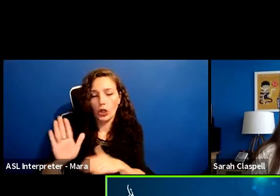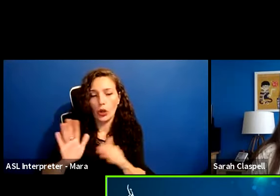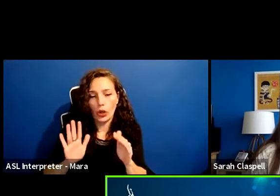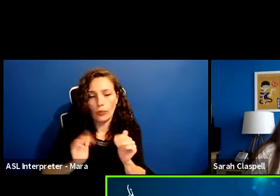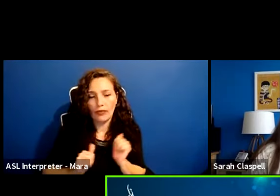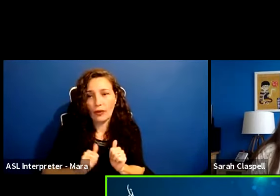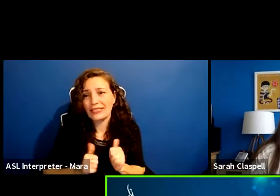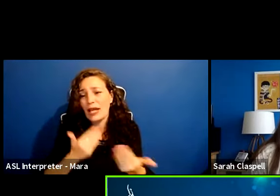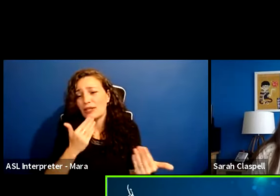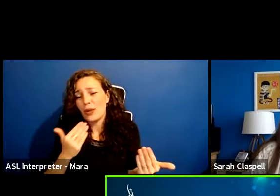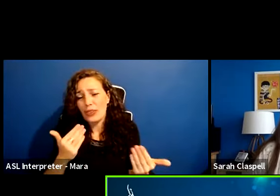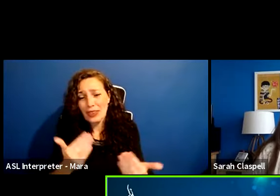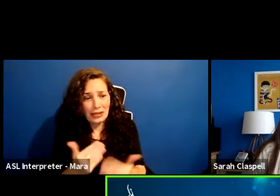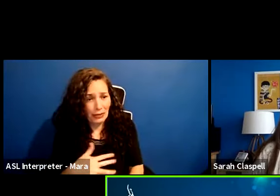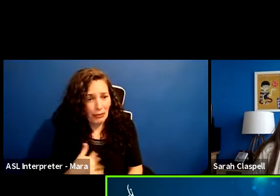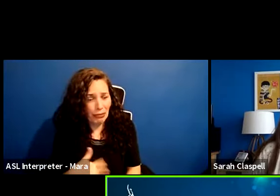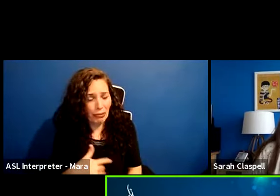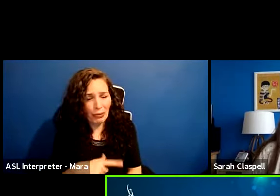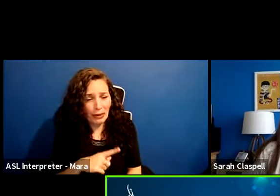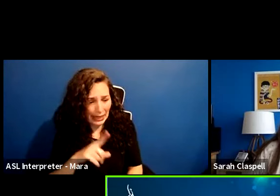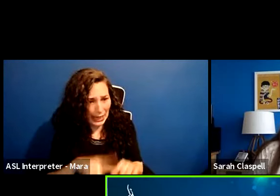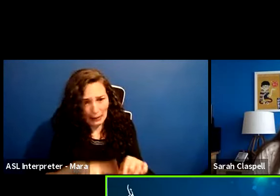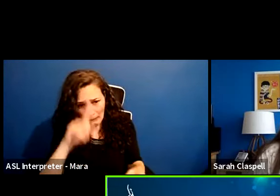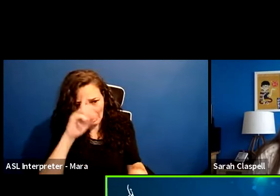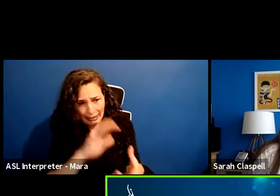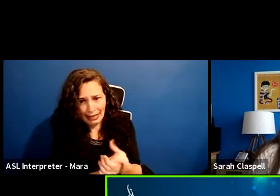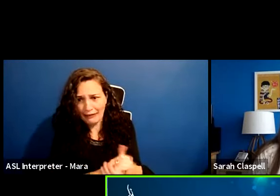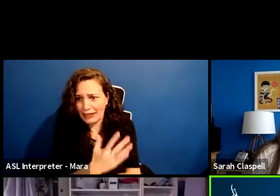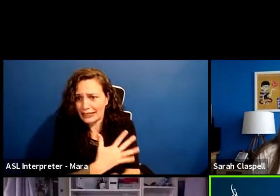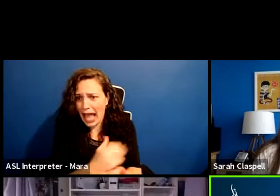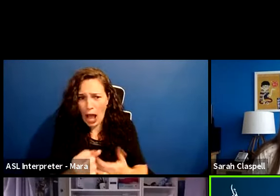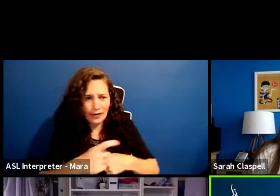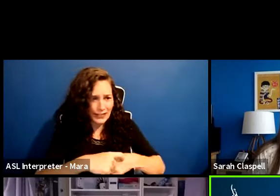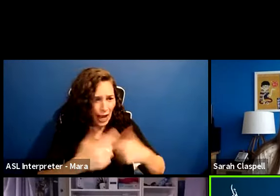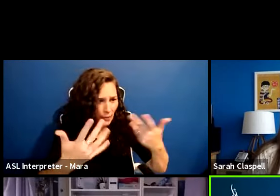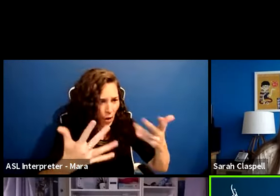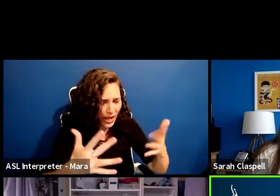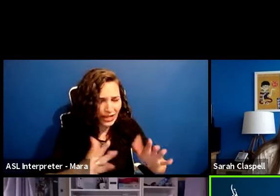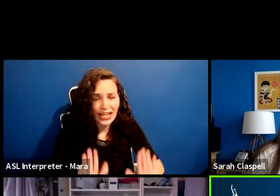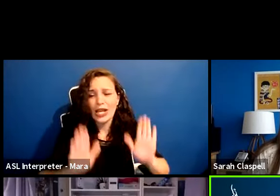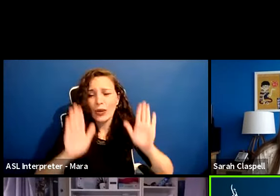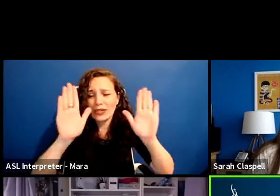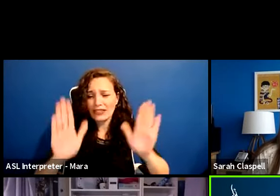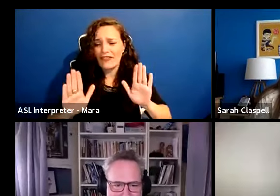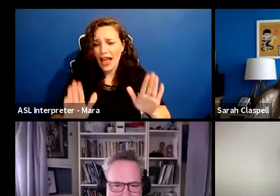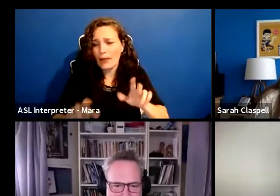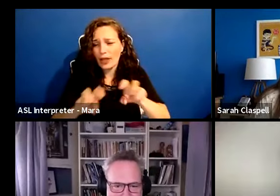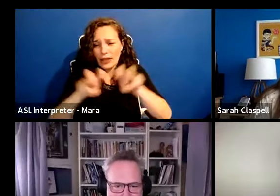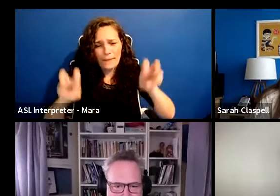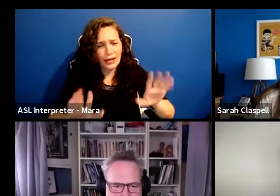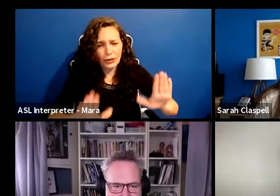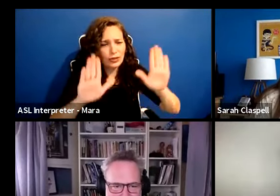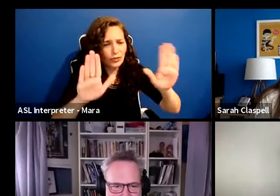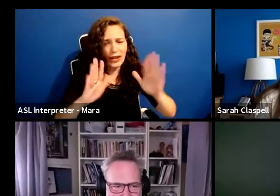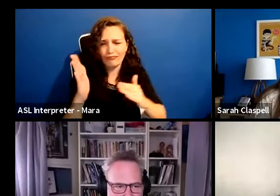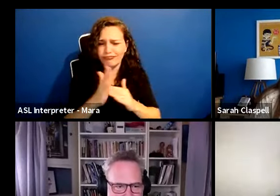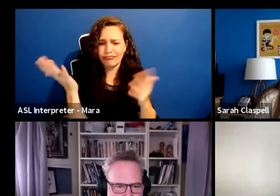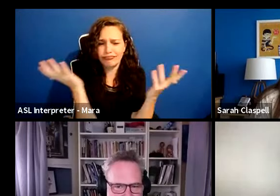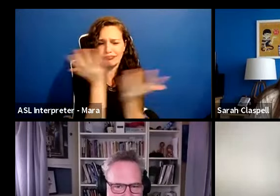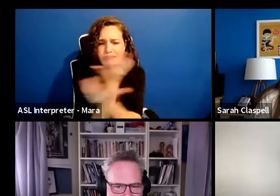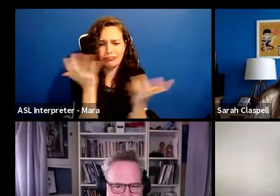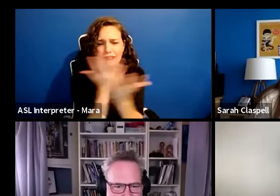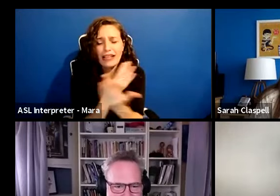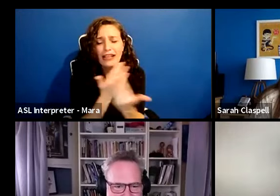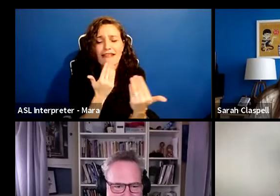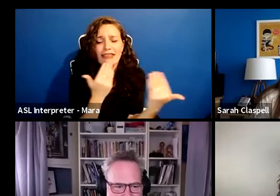out of time here, but it was fabulous. The panel was great. I want to say thank you to, uh, all of you for